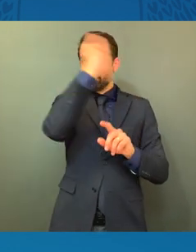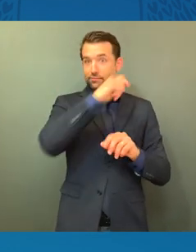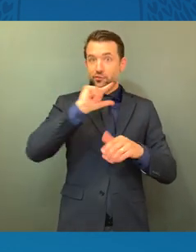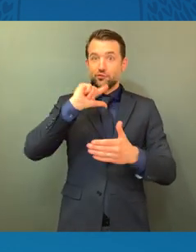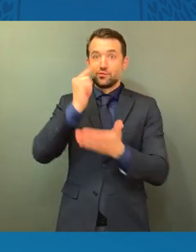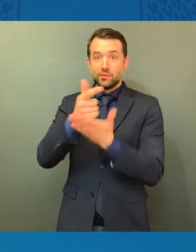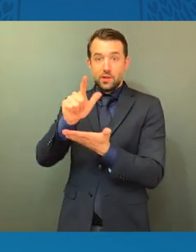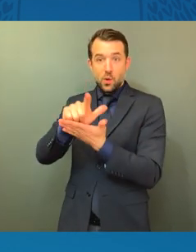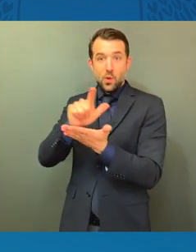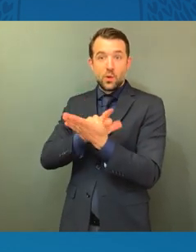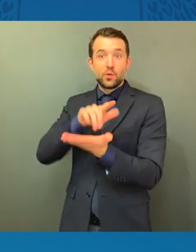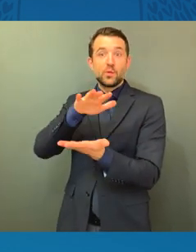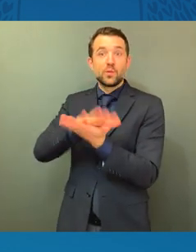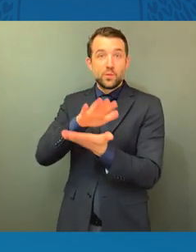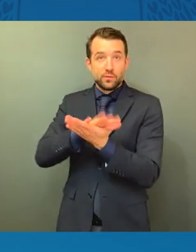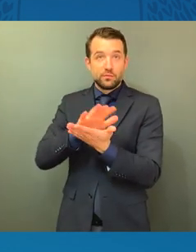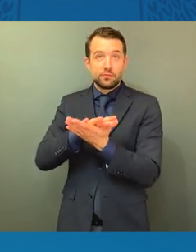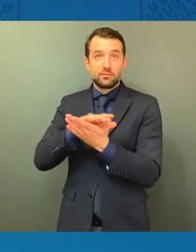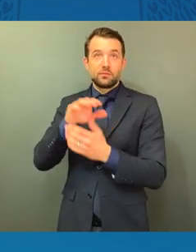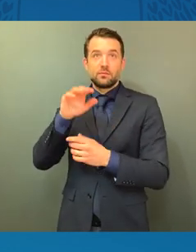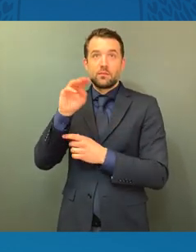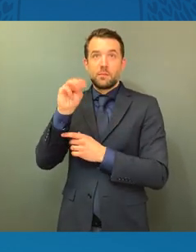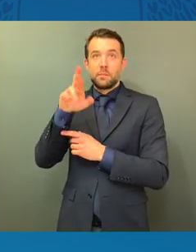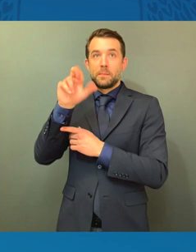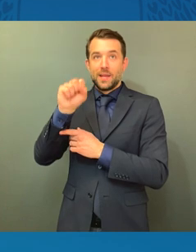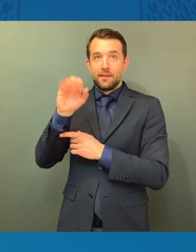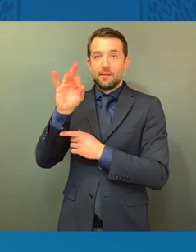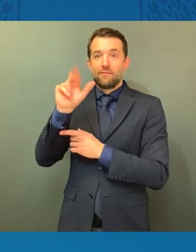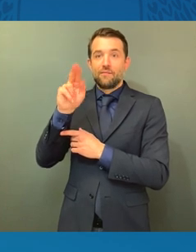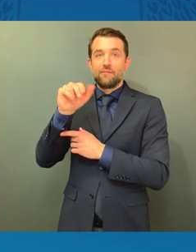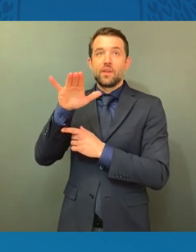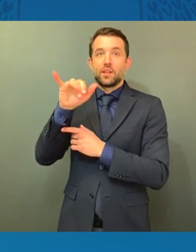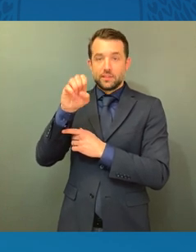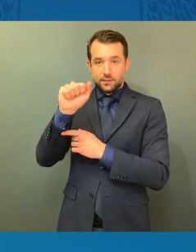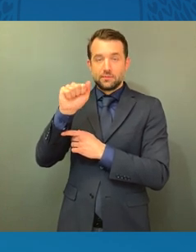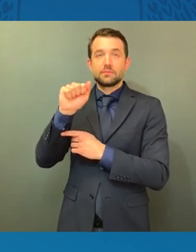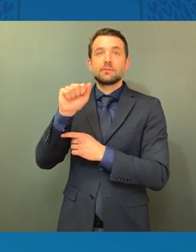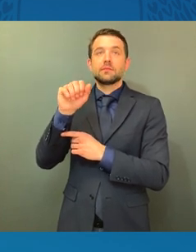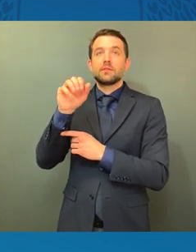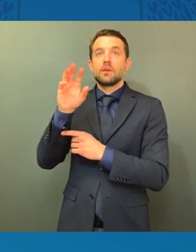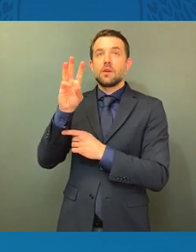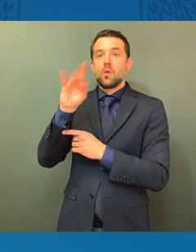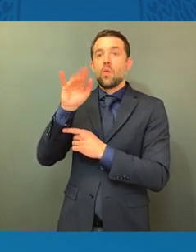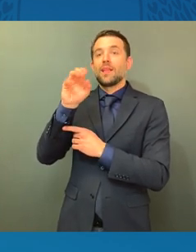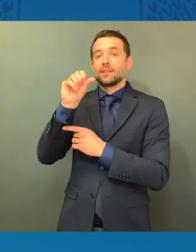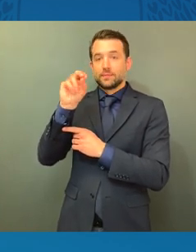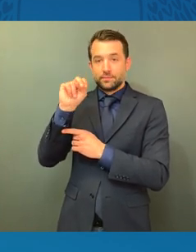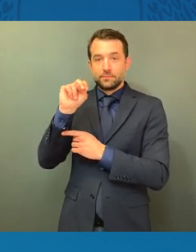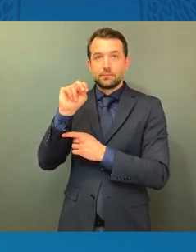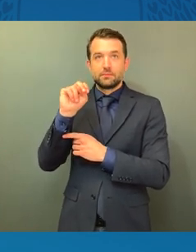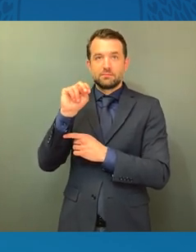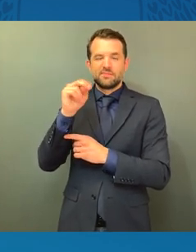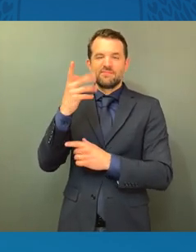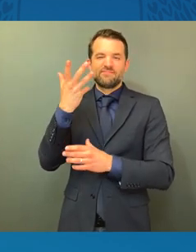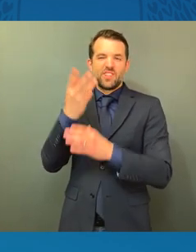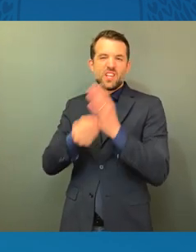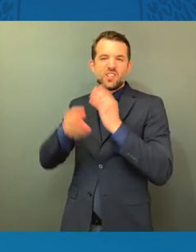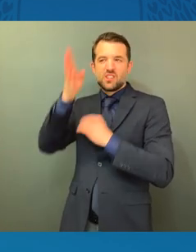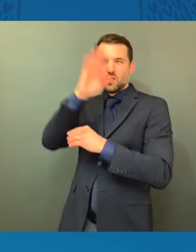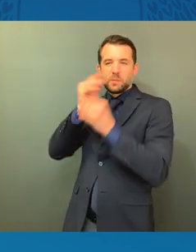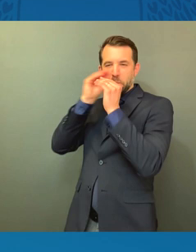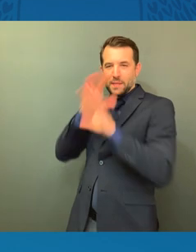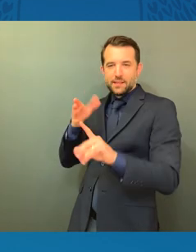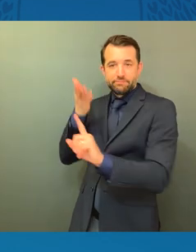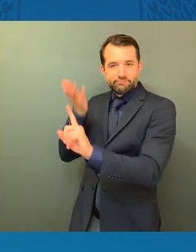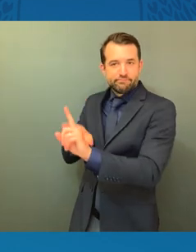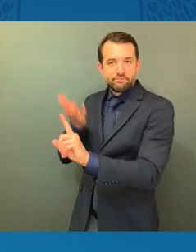her soul, attended my law school graduation. There are many things that have contributed to me being here at this very moment as